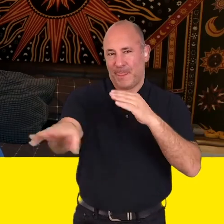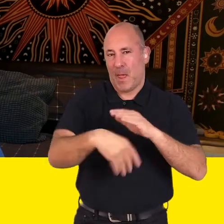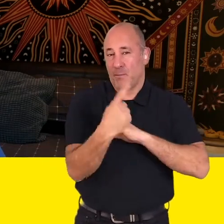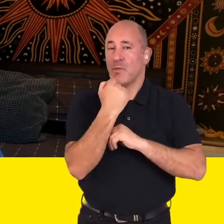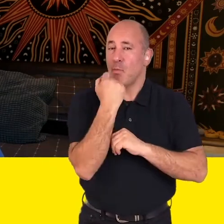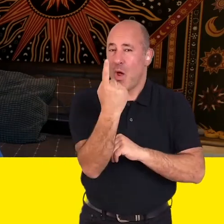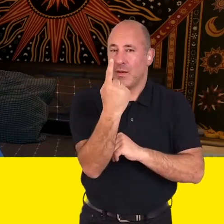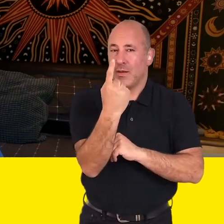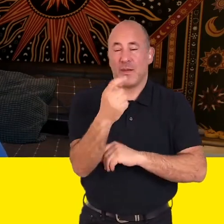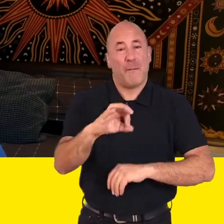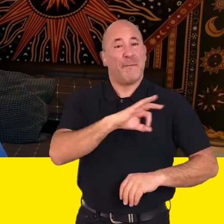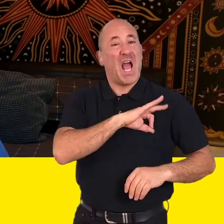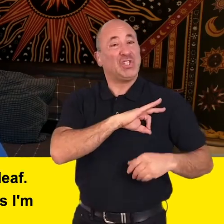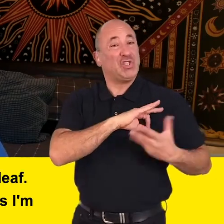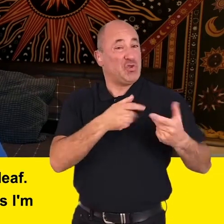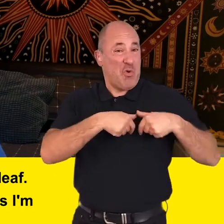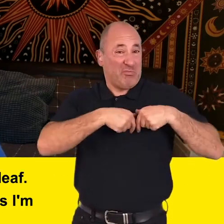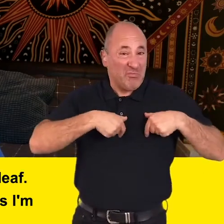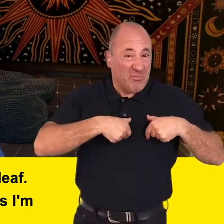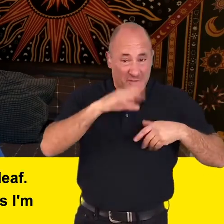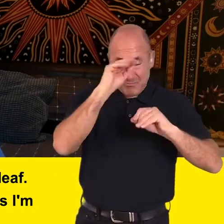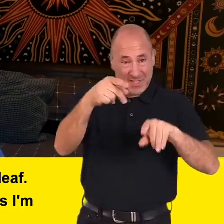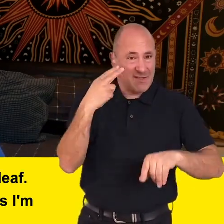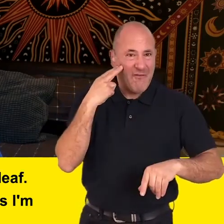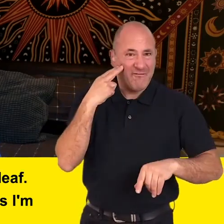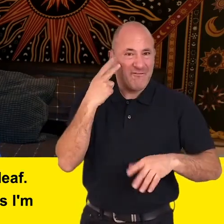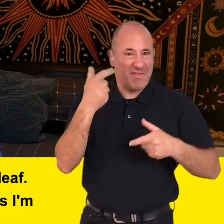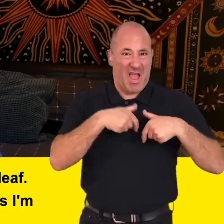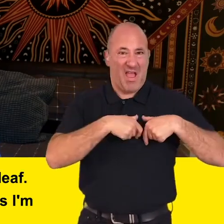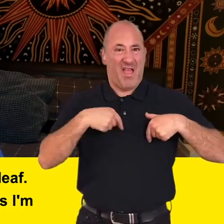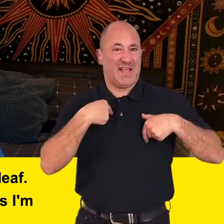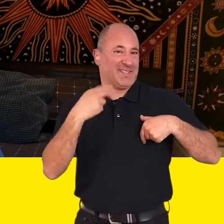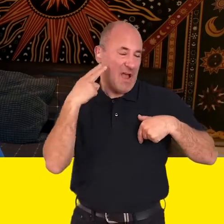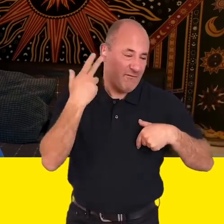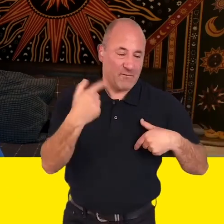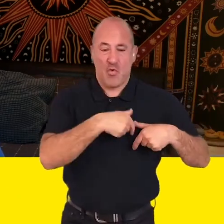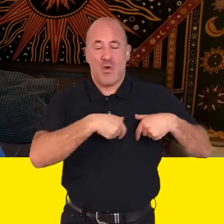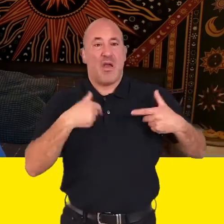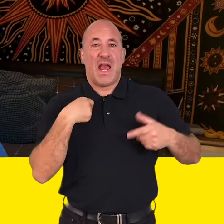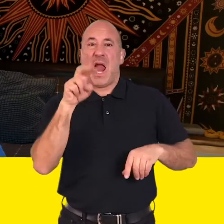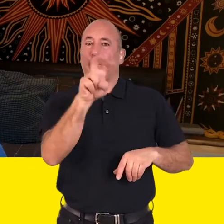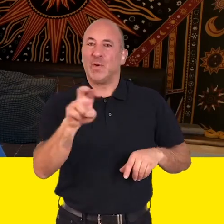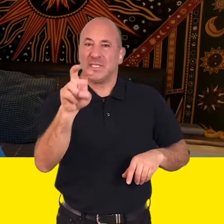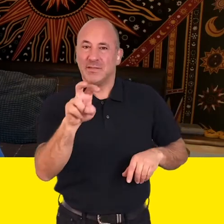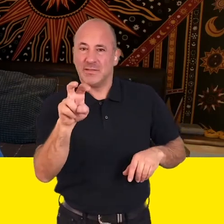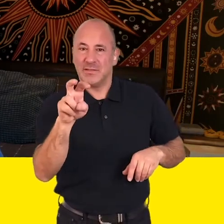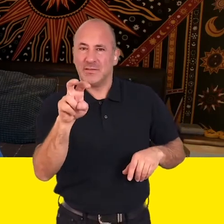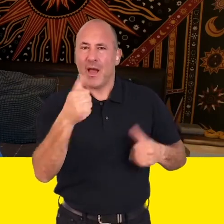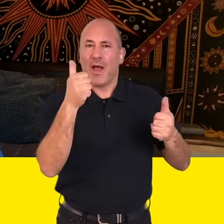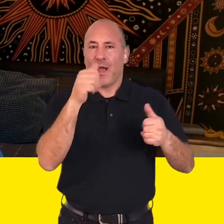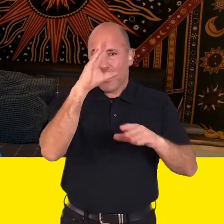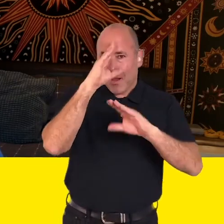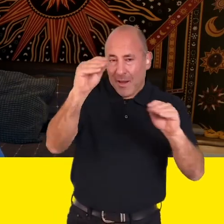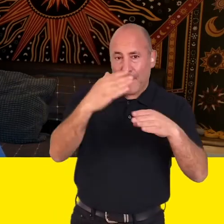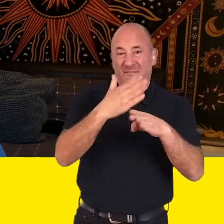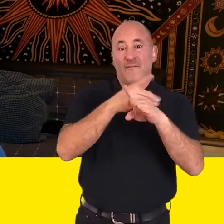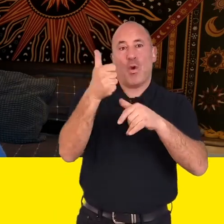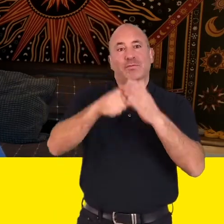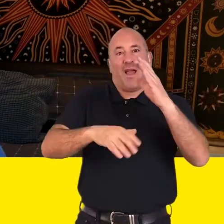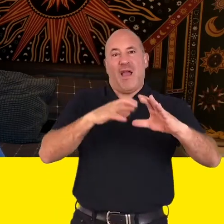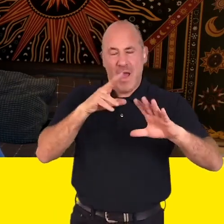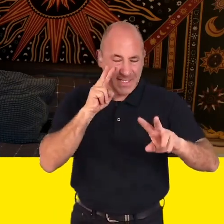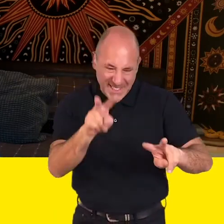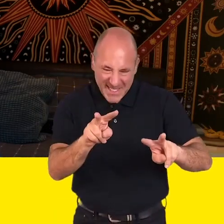it easier. One, wear a badge to remind people that you're deaf. Wearing something that says I'm deaf or I lip read on it can be a great way of